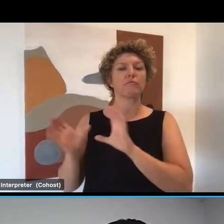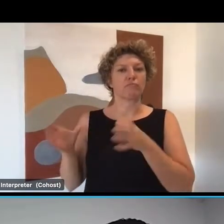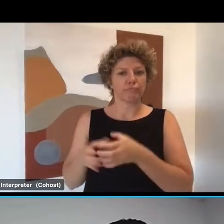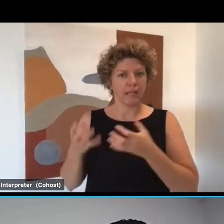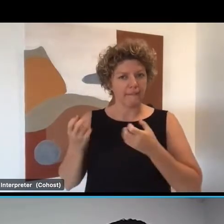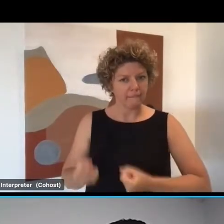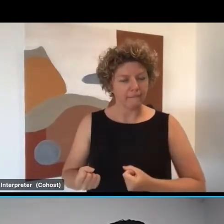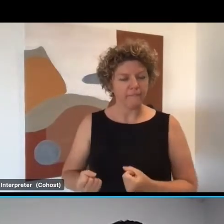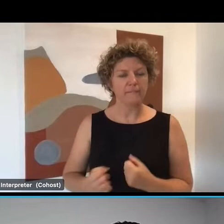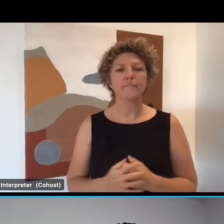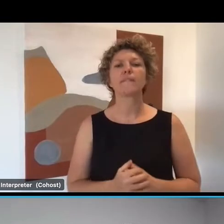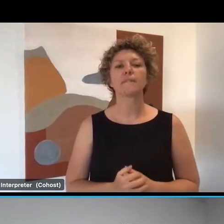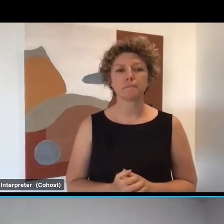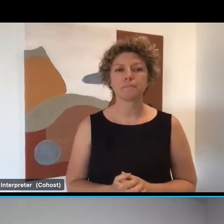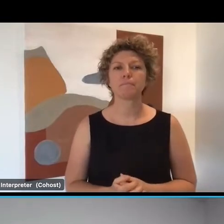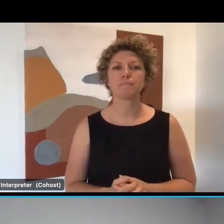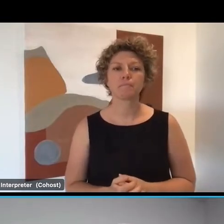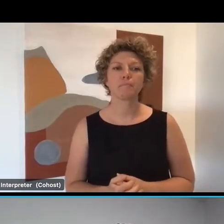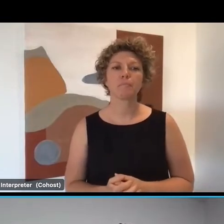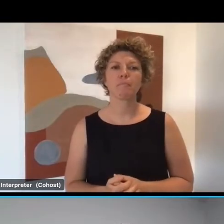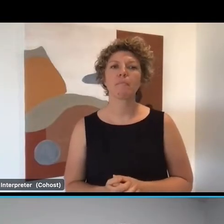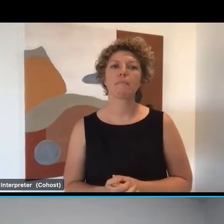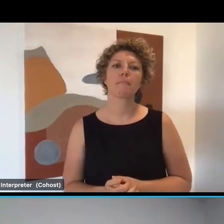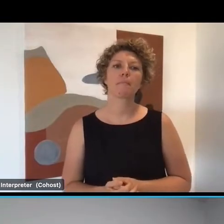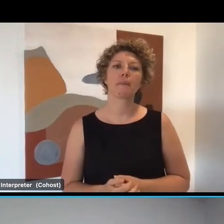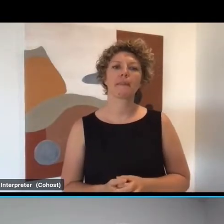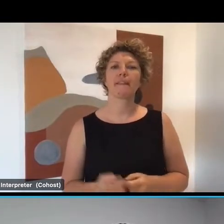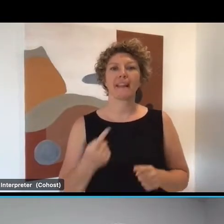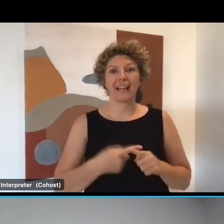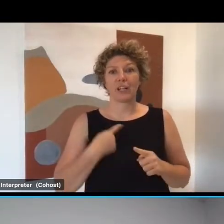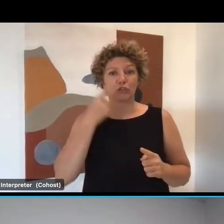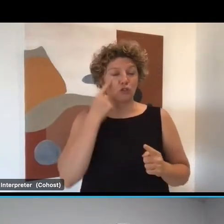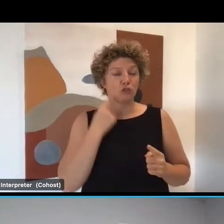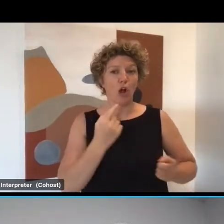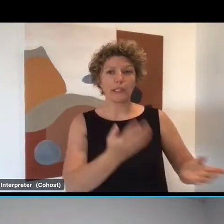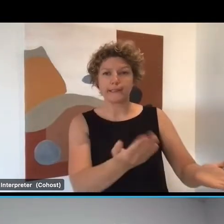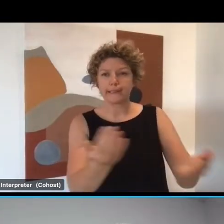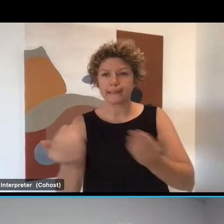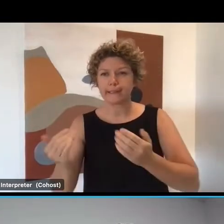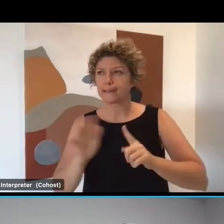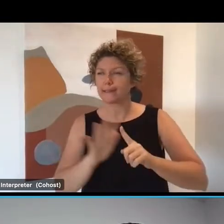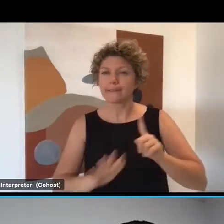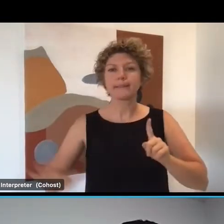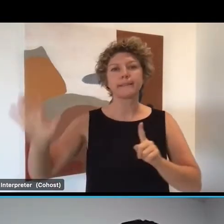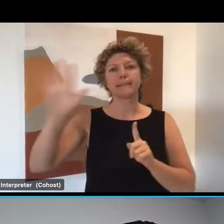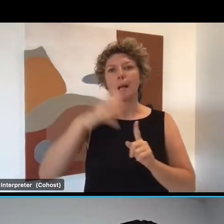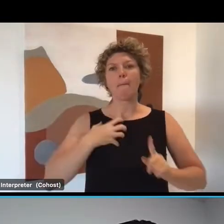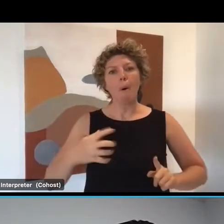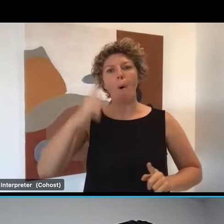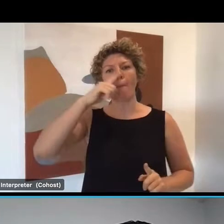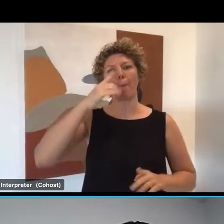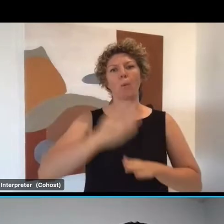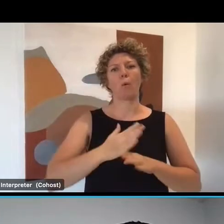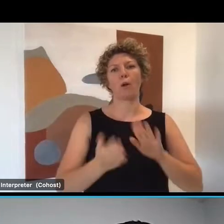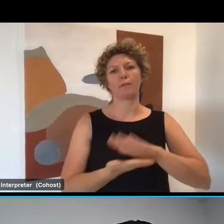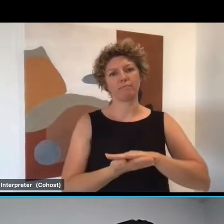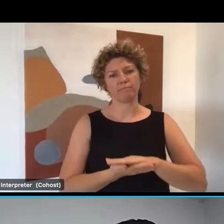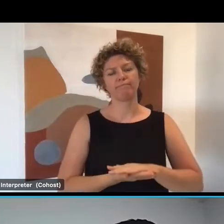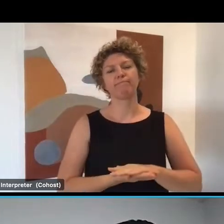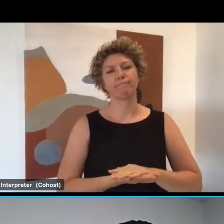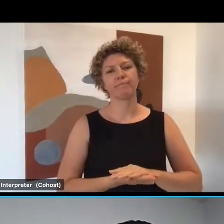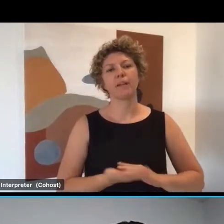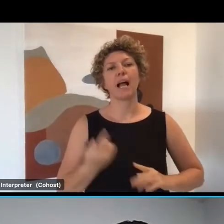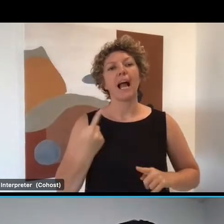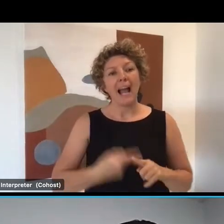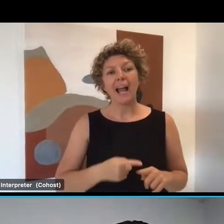to actually stand that side of it up and we're going to be attracting and training job seekers across South East Queensland. And the essence of that is